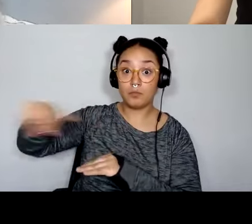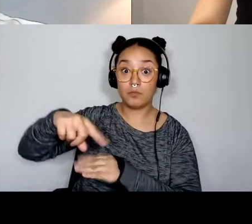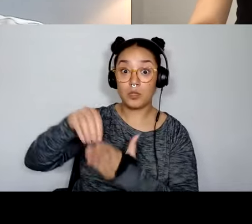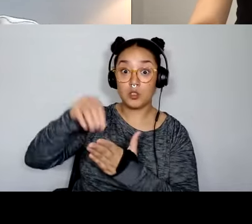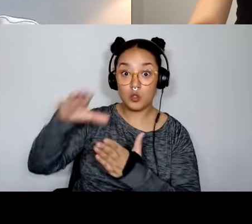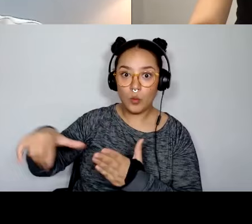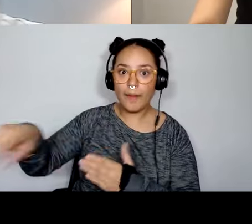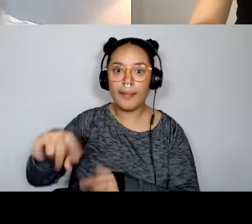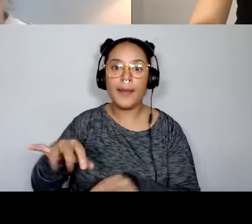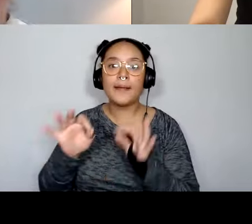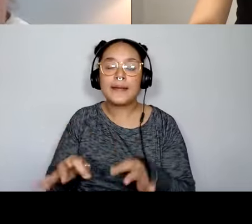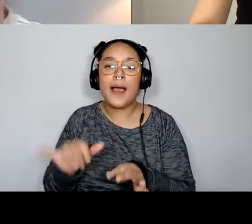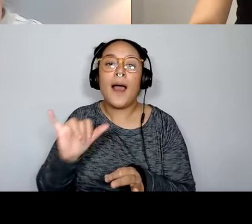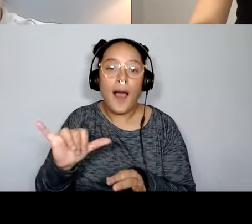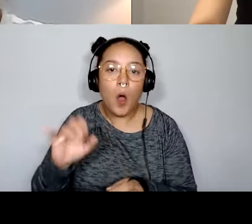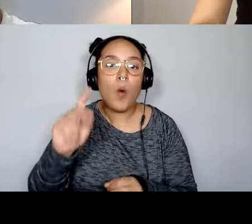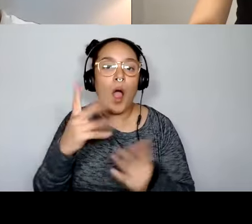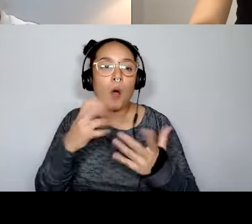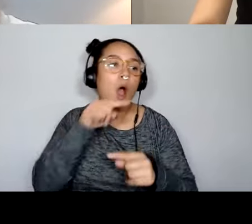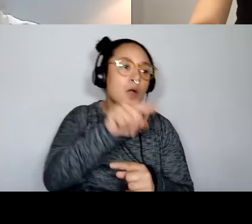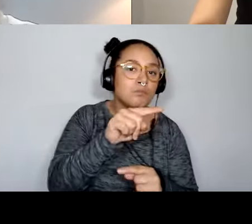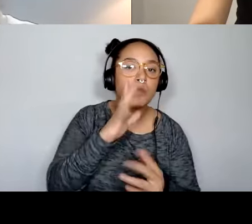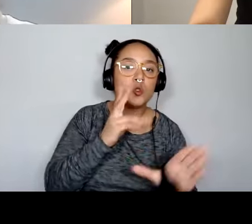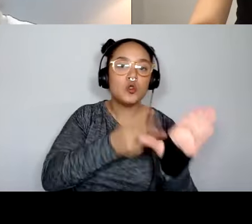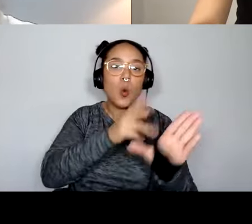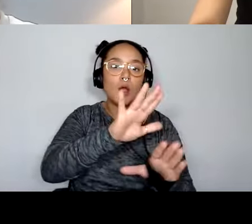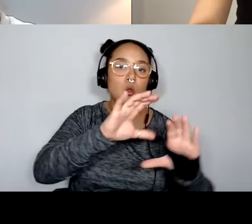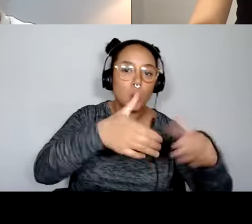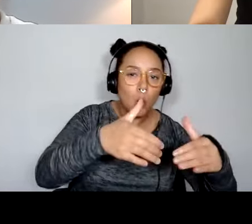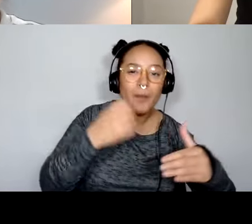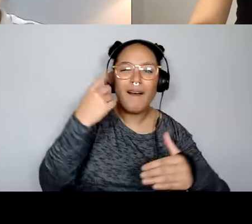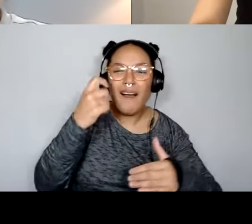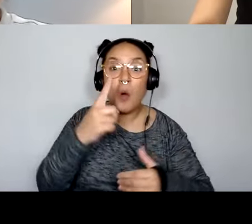which groups they want to work in, but they're not going to be deciding between multiple options.